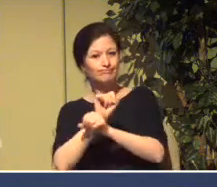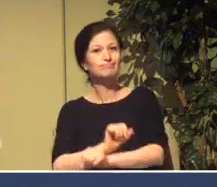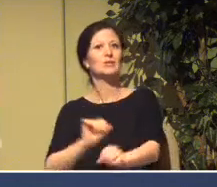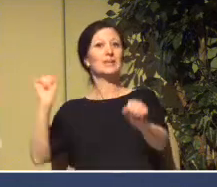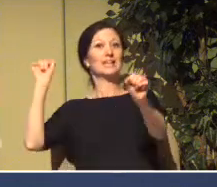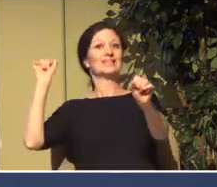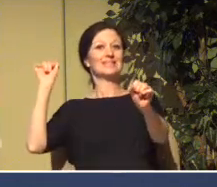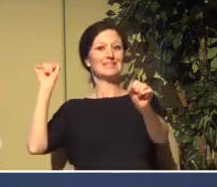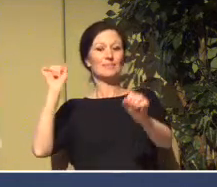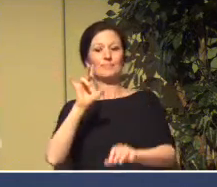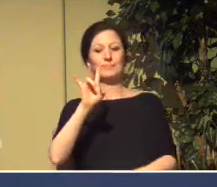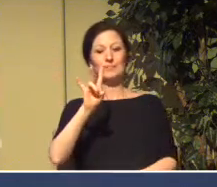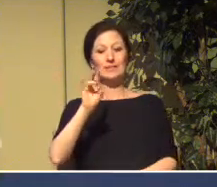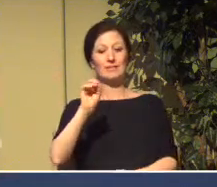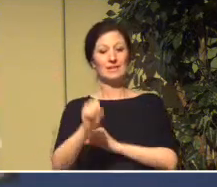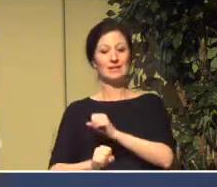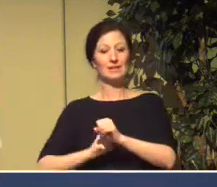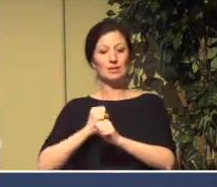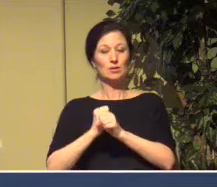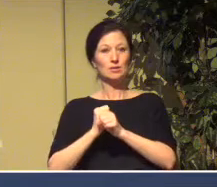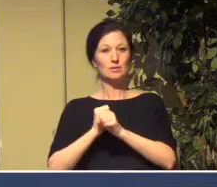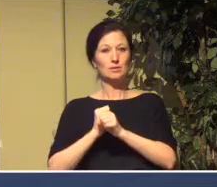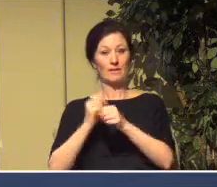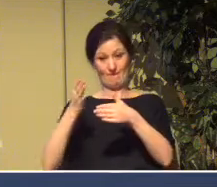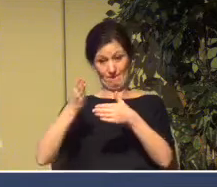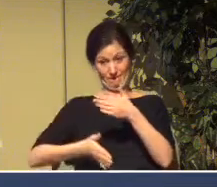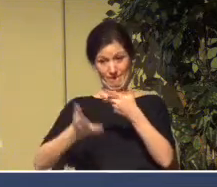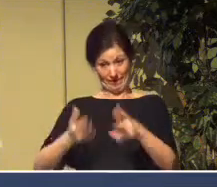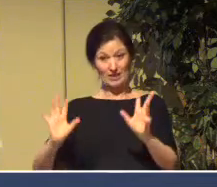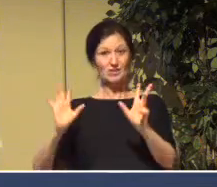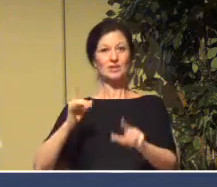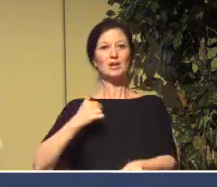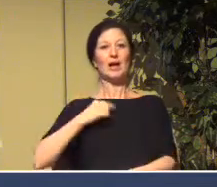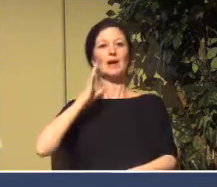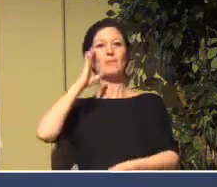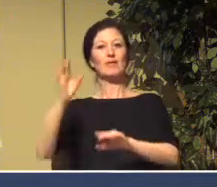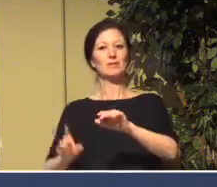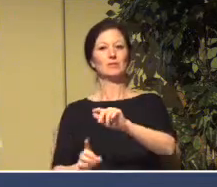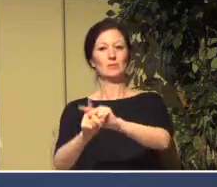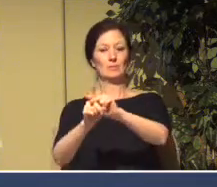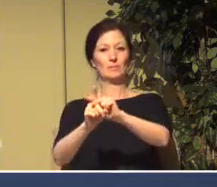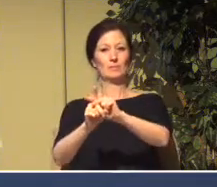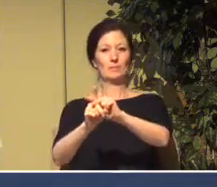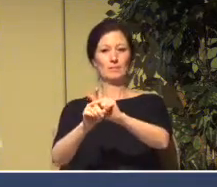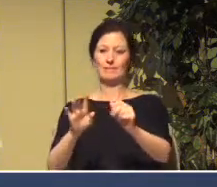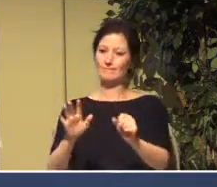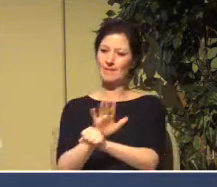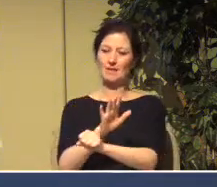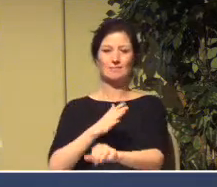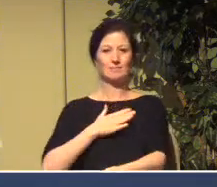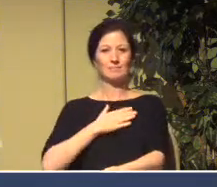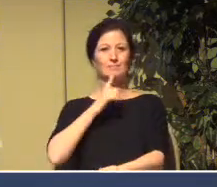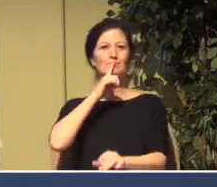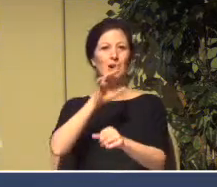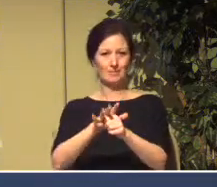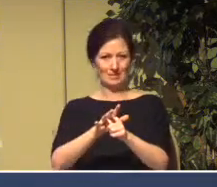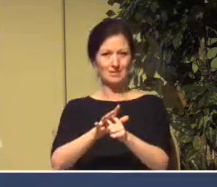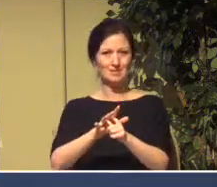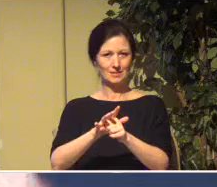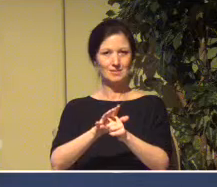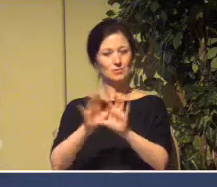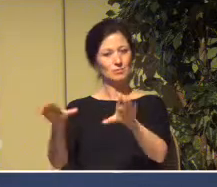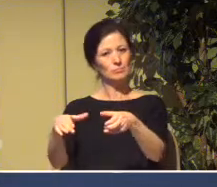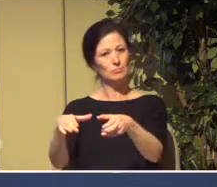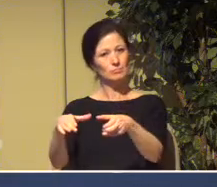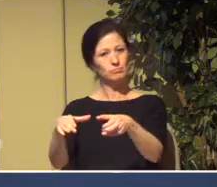When 70 years are completed, I will come to you and fulfill my gracious promise to bring you back to this